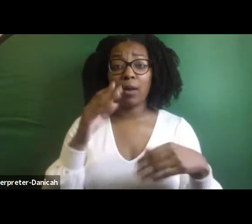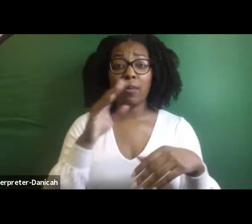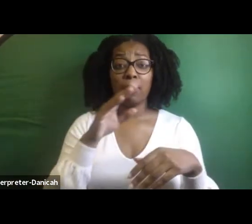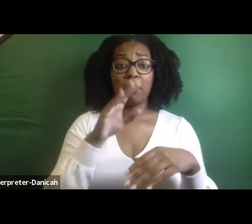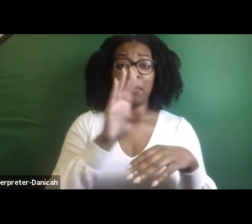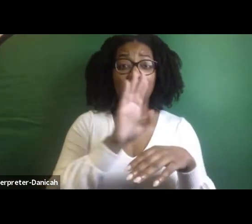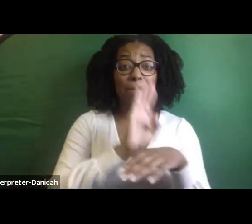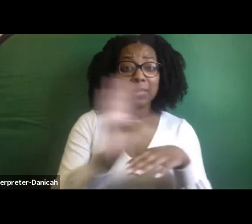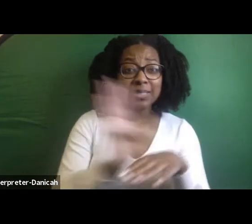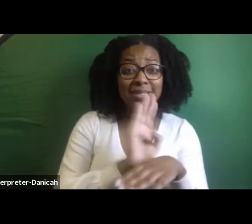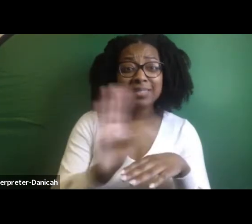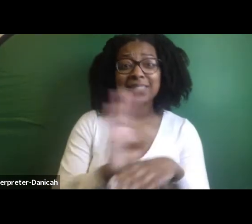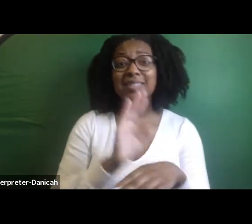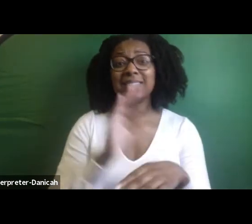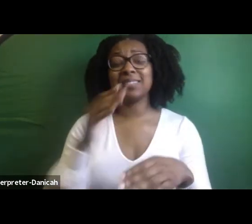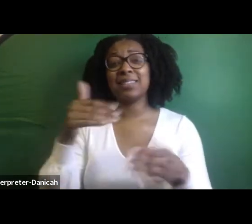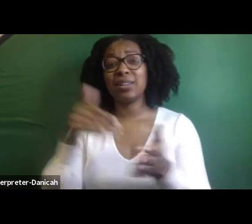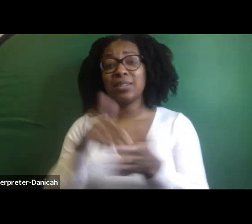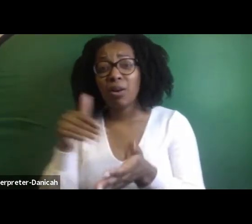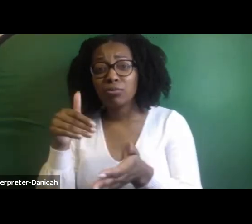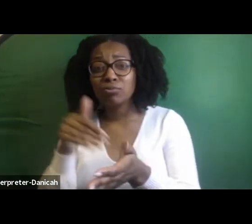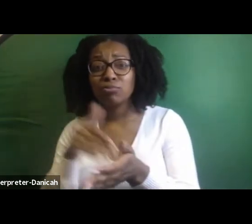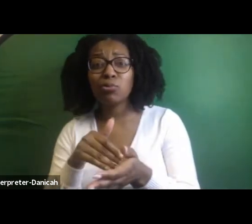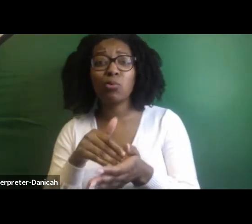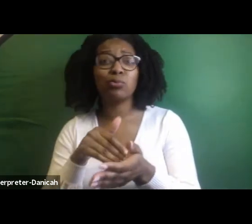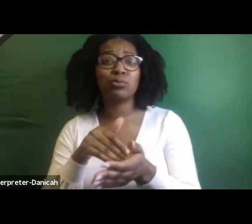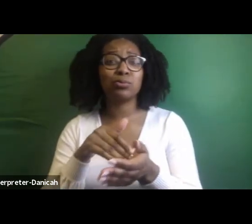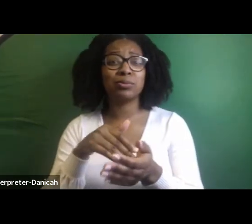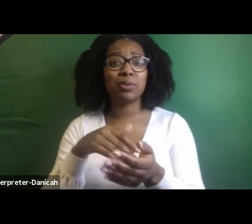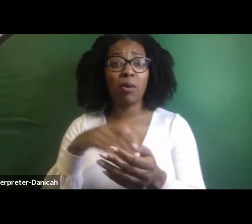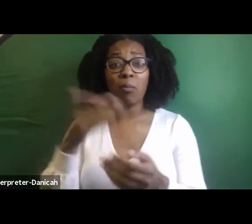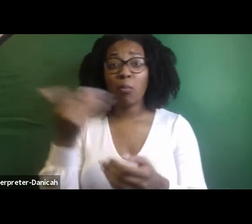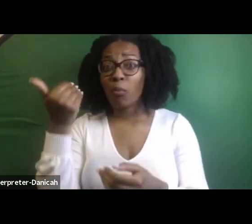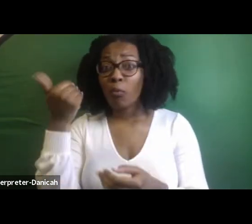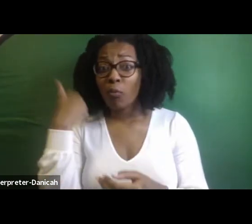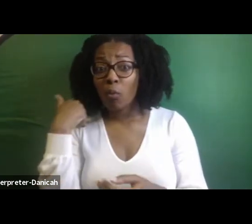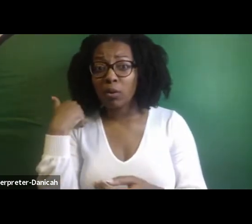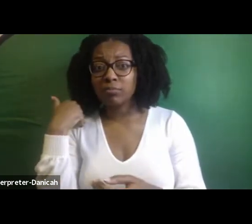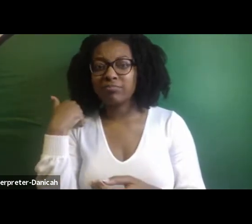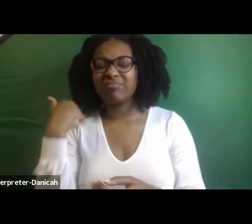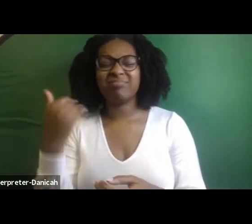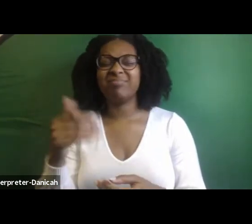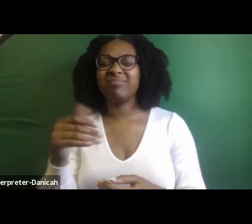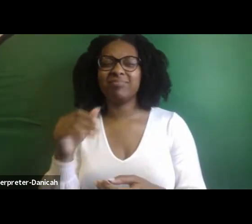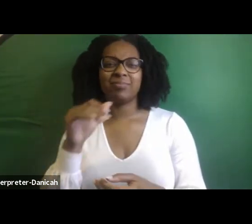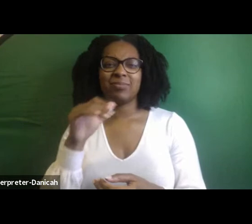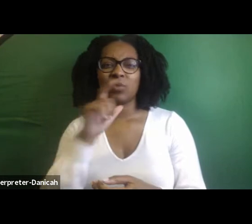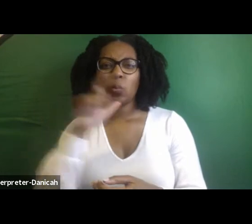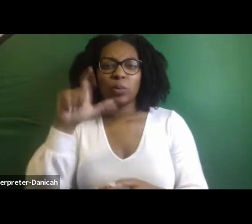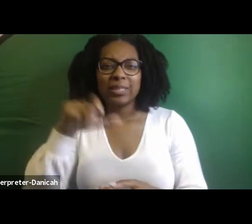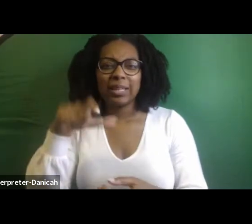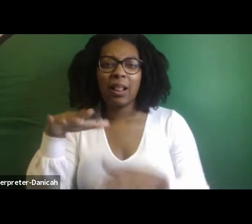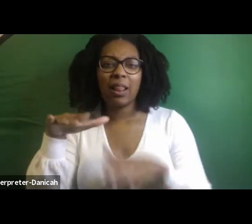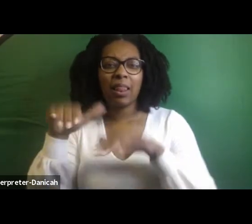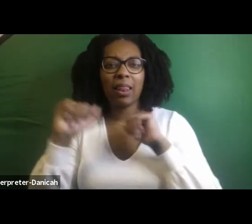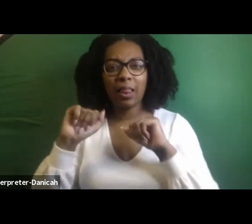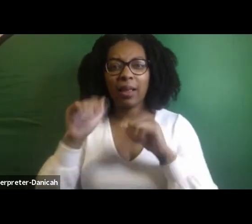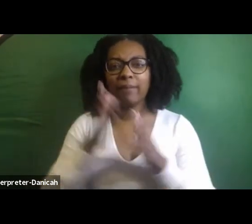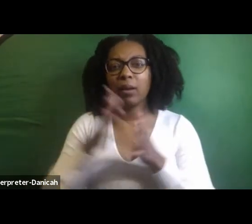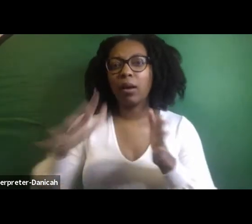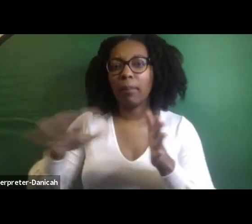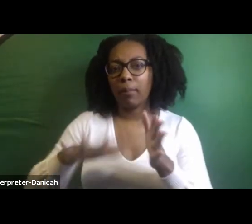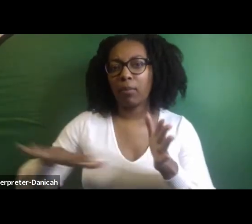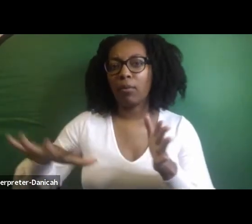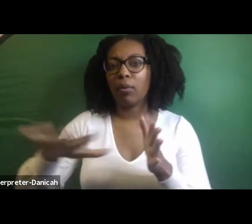doctors. We didn't have to go outside of our neighborhood for really anything. And we preferred not to at the time, because we just felt